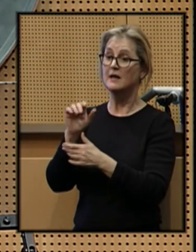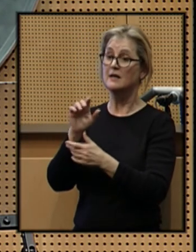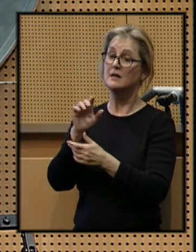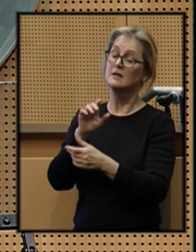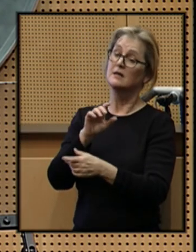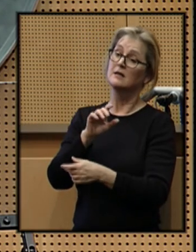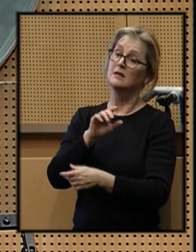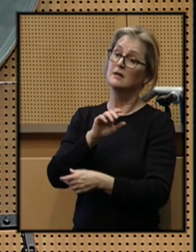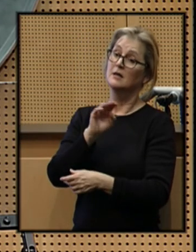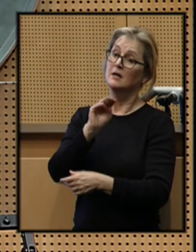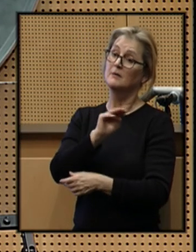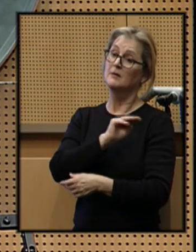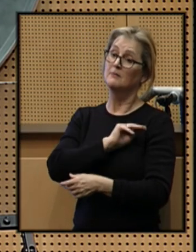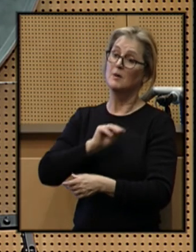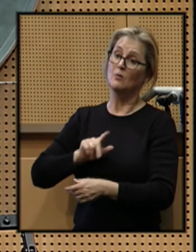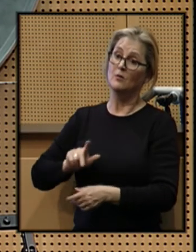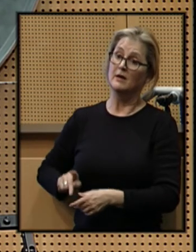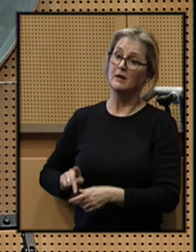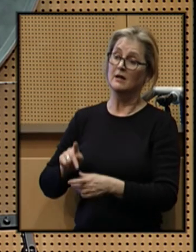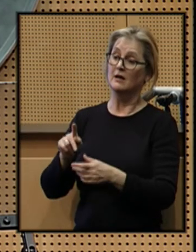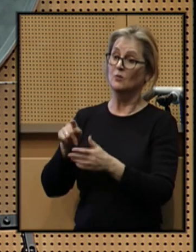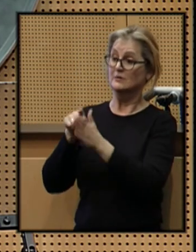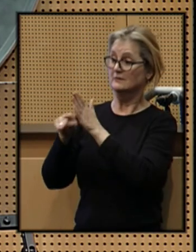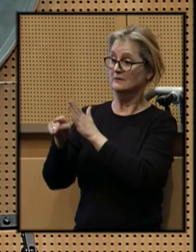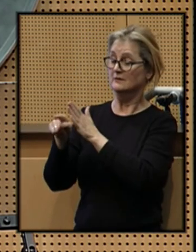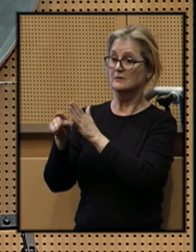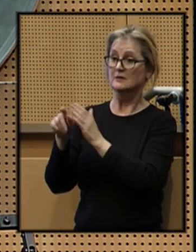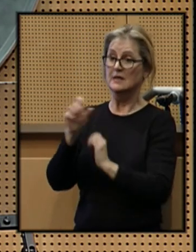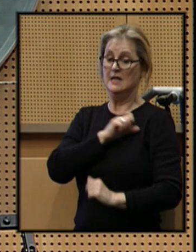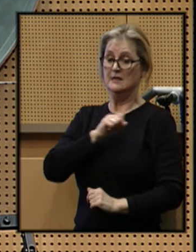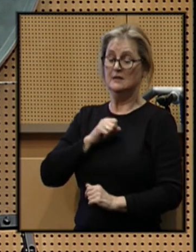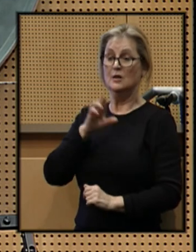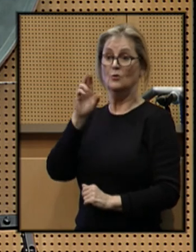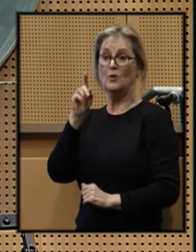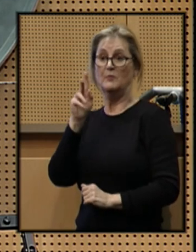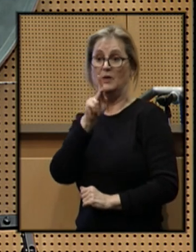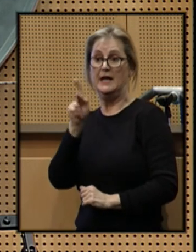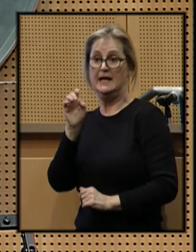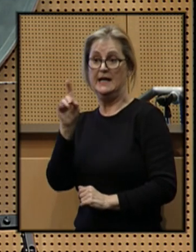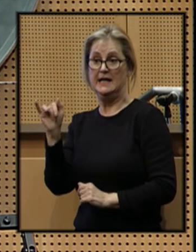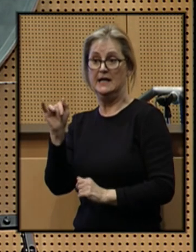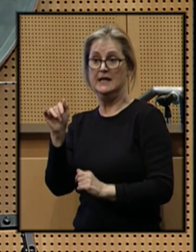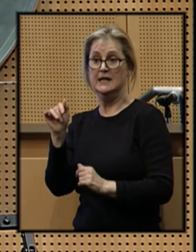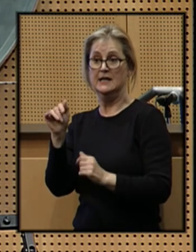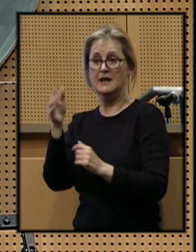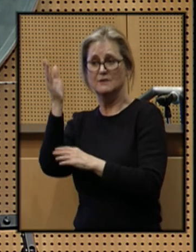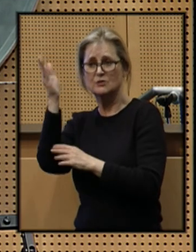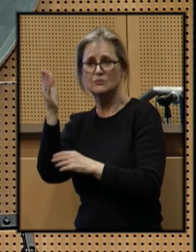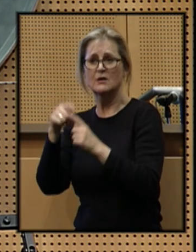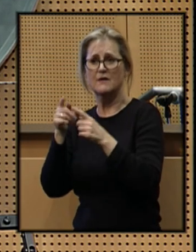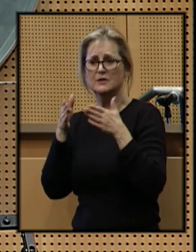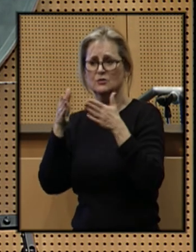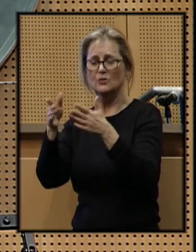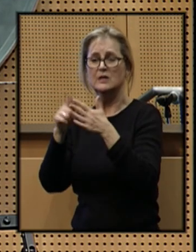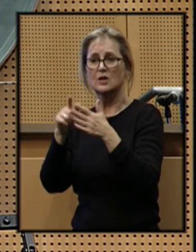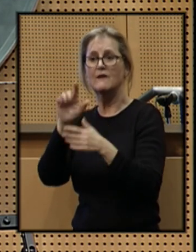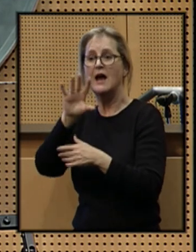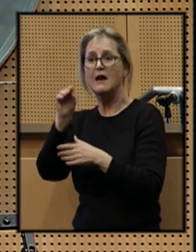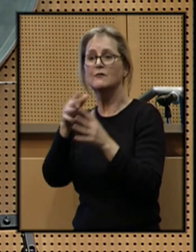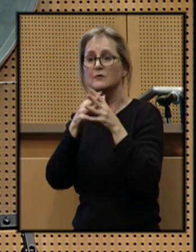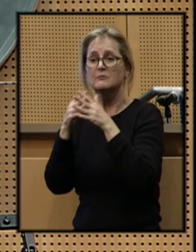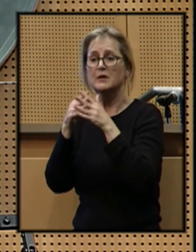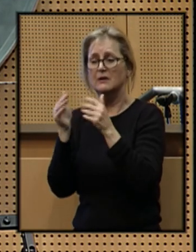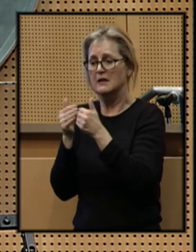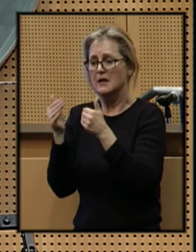Luther King Jr. was assassinated, Senator Robert Kennedy gave a speech on the streets of an African-American